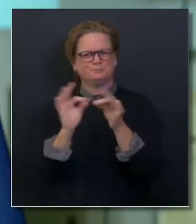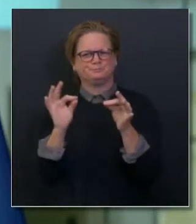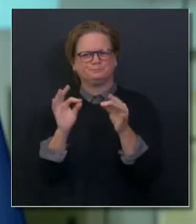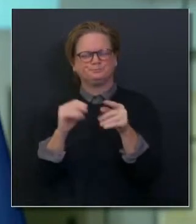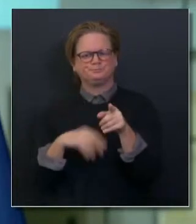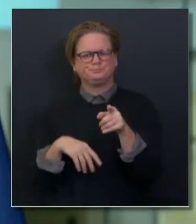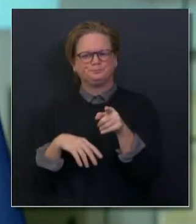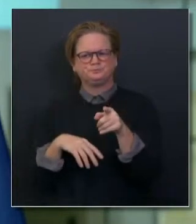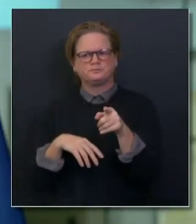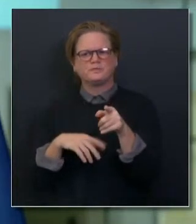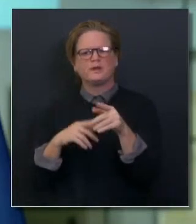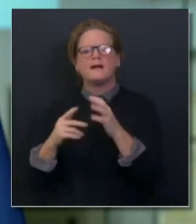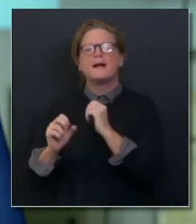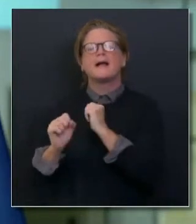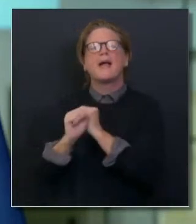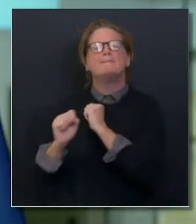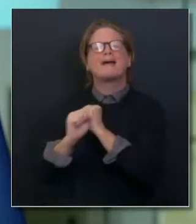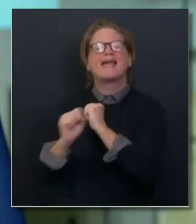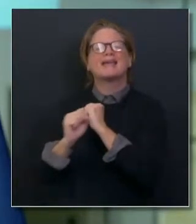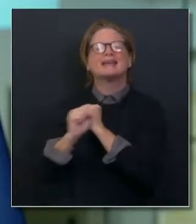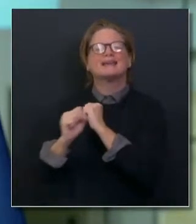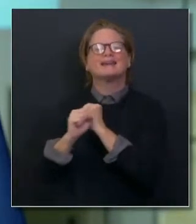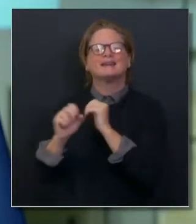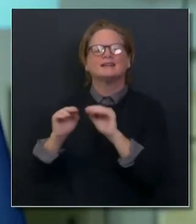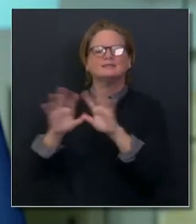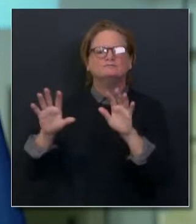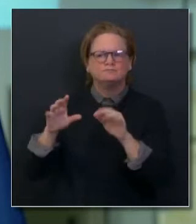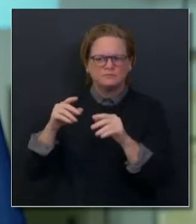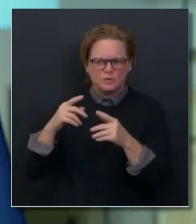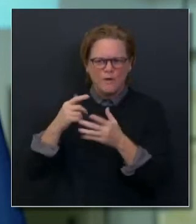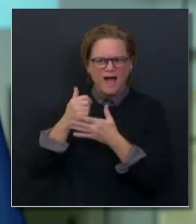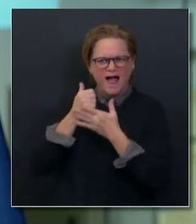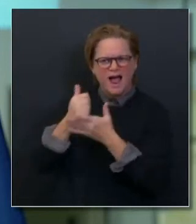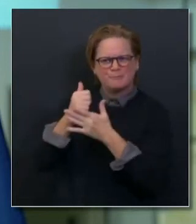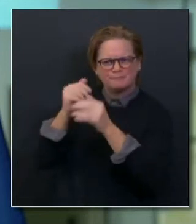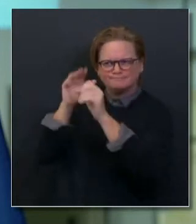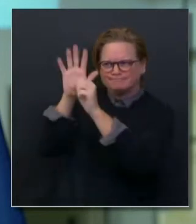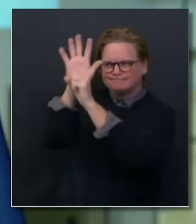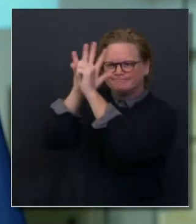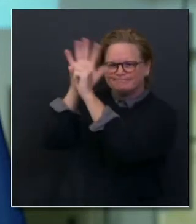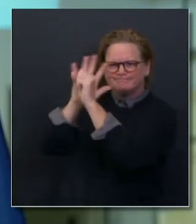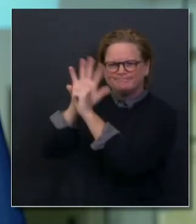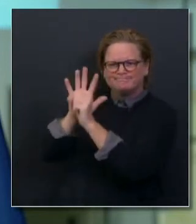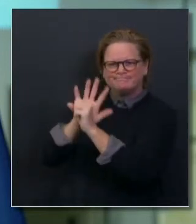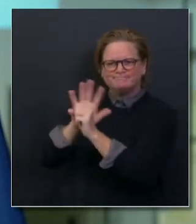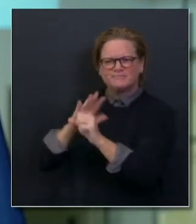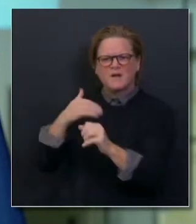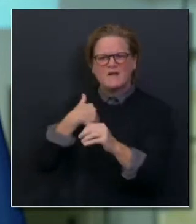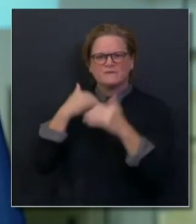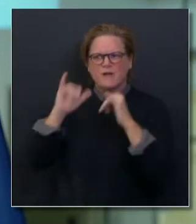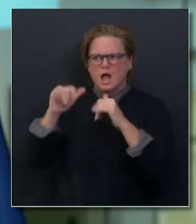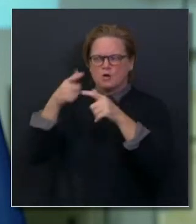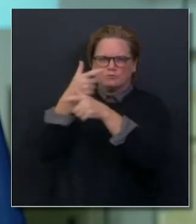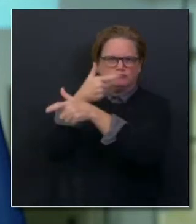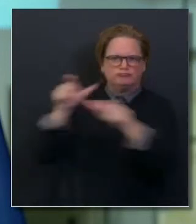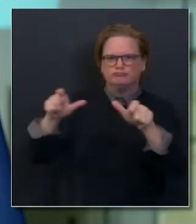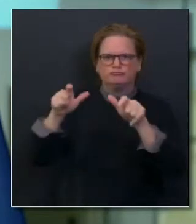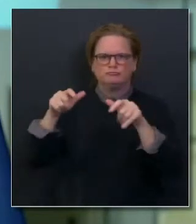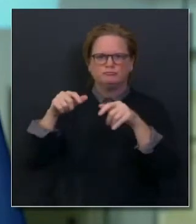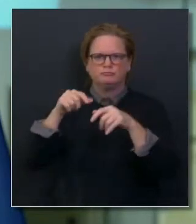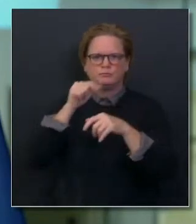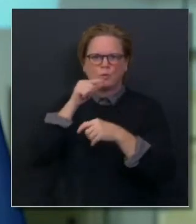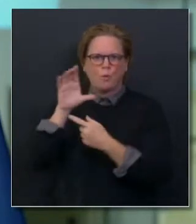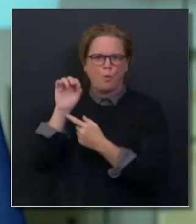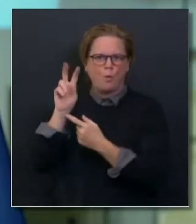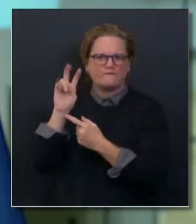reach communities of color hit hard by COVID-19, but many people will still be hesitant to take the COVID-19 vaccine